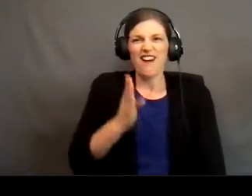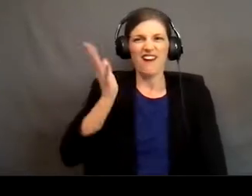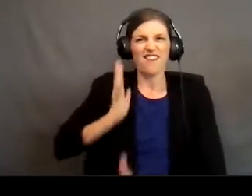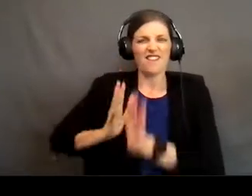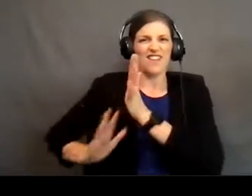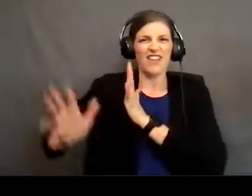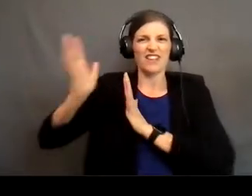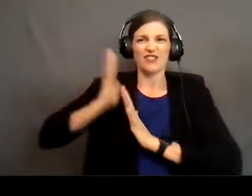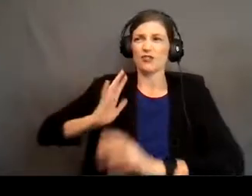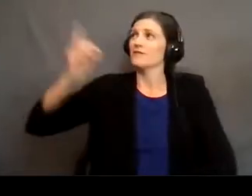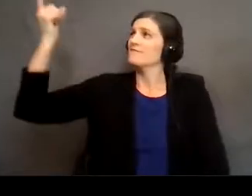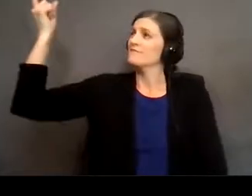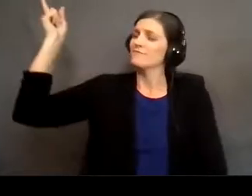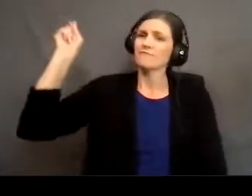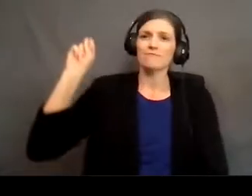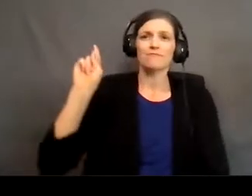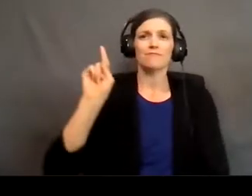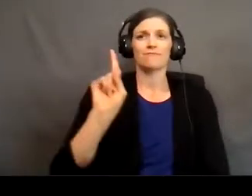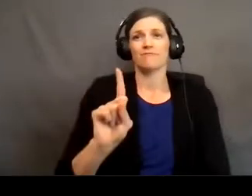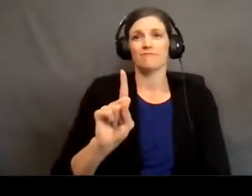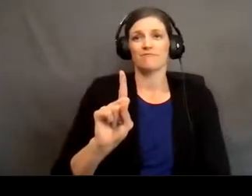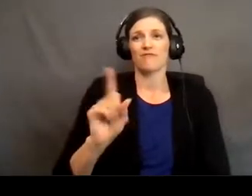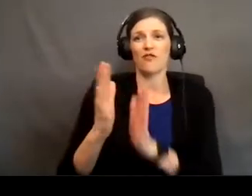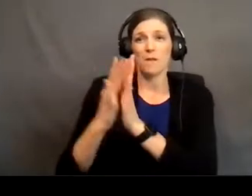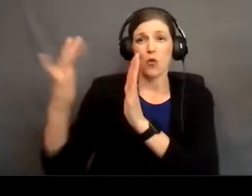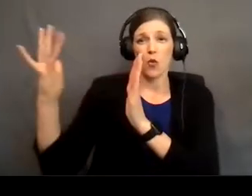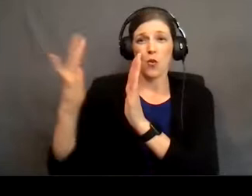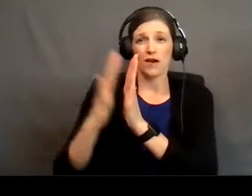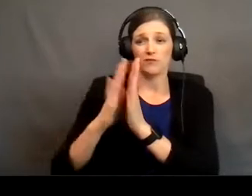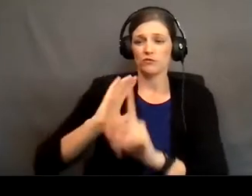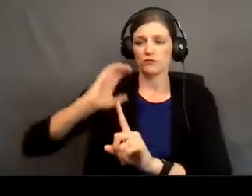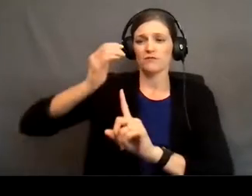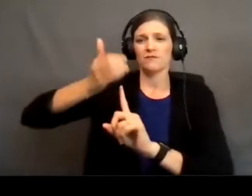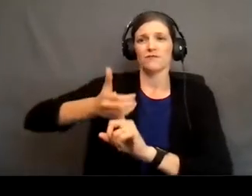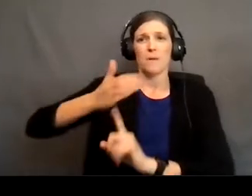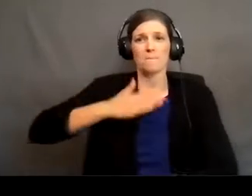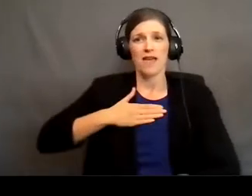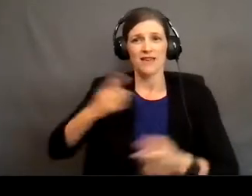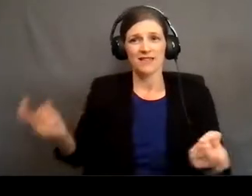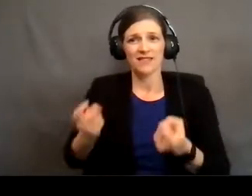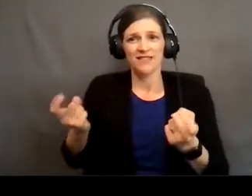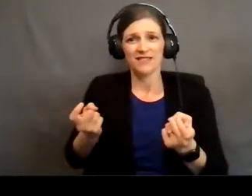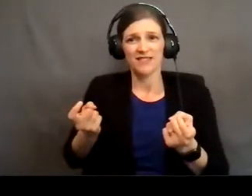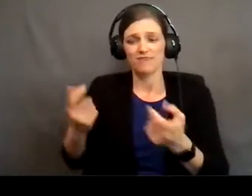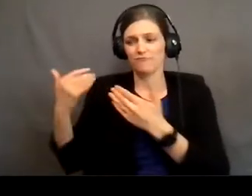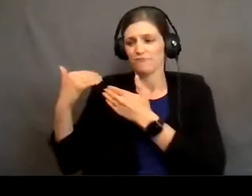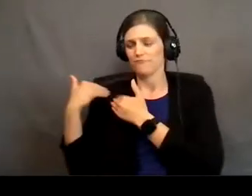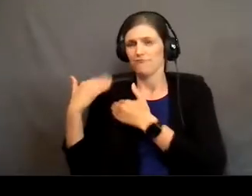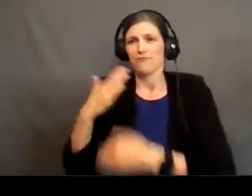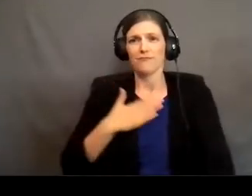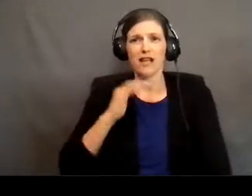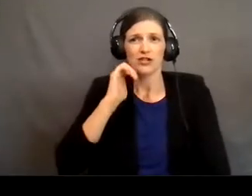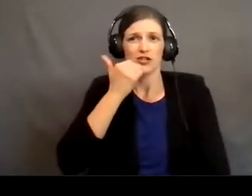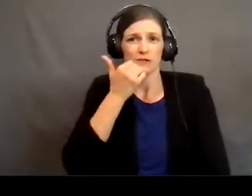stepped down from heaven from glory to wear my sin and bear my shame the